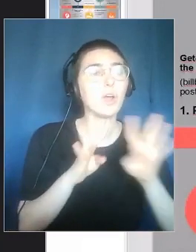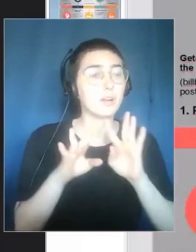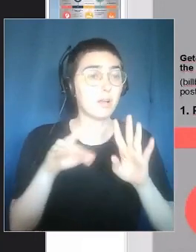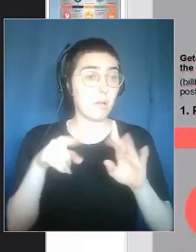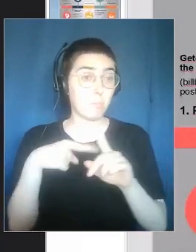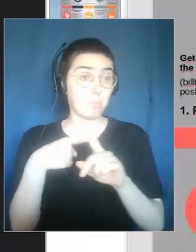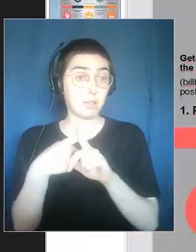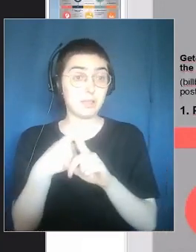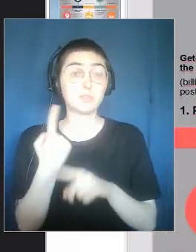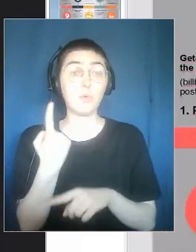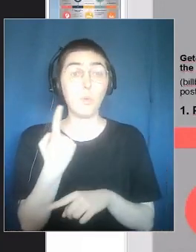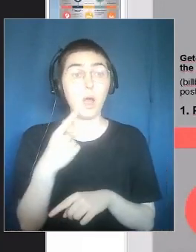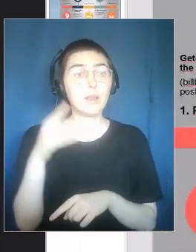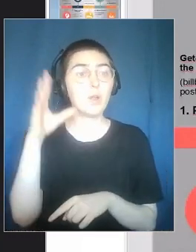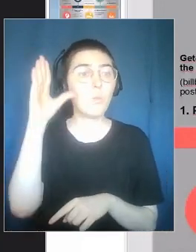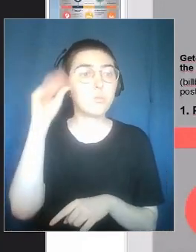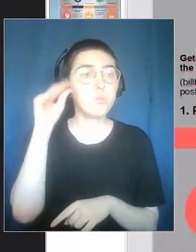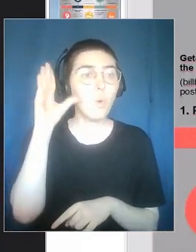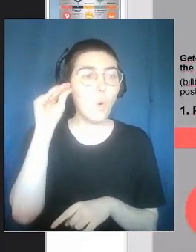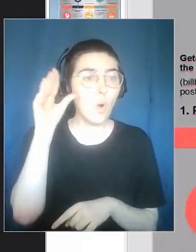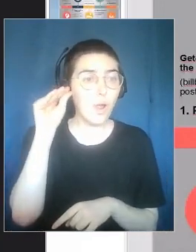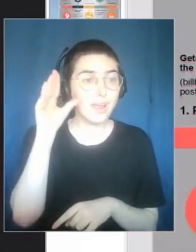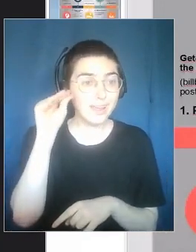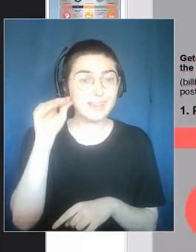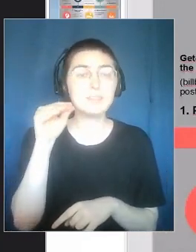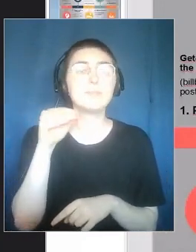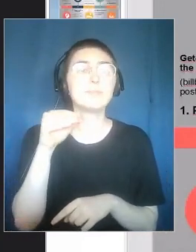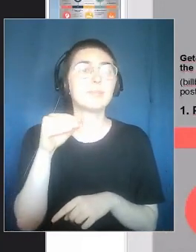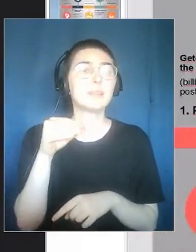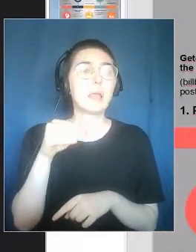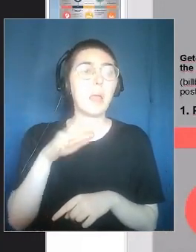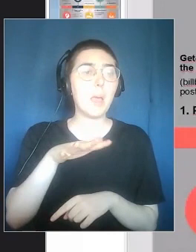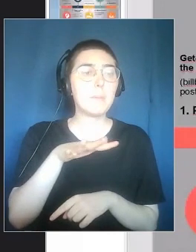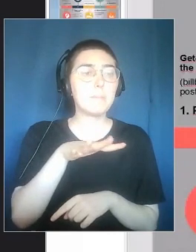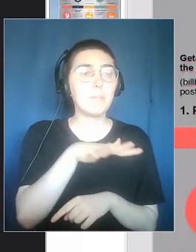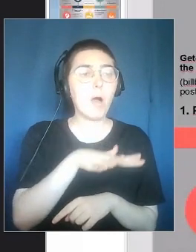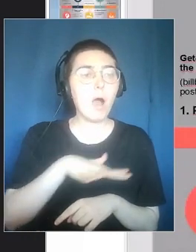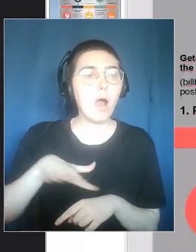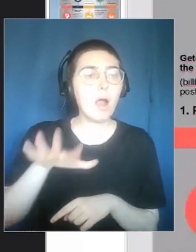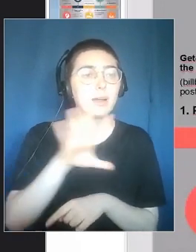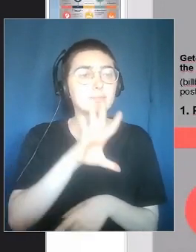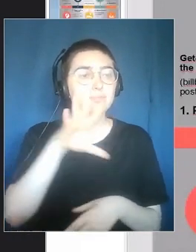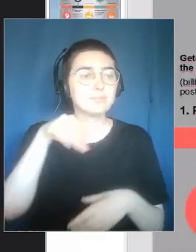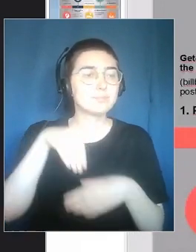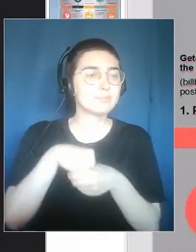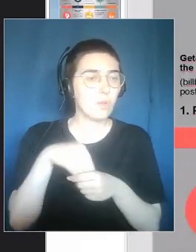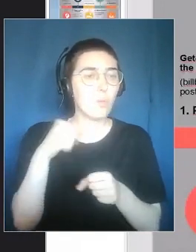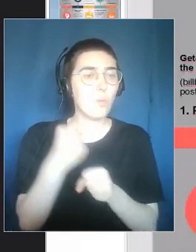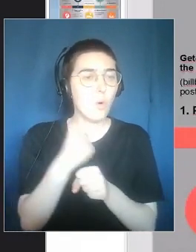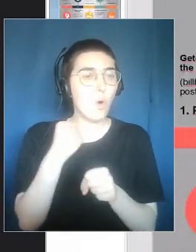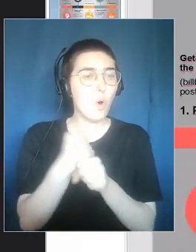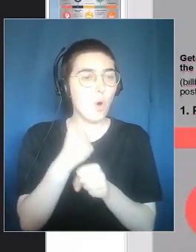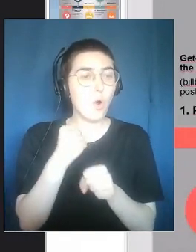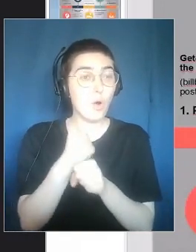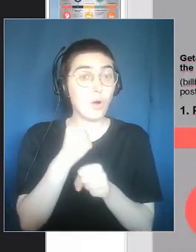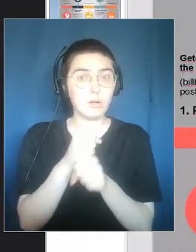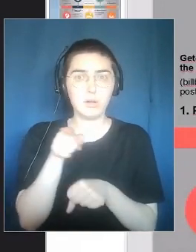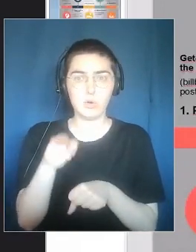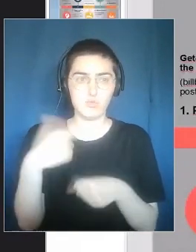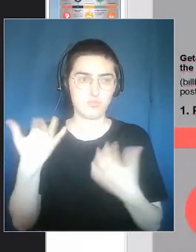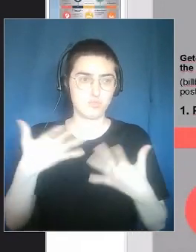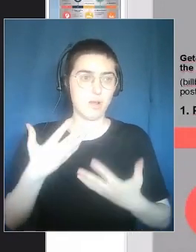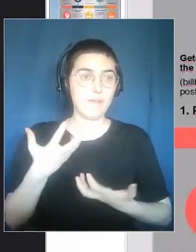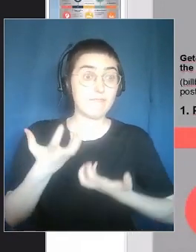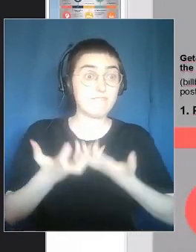A boy in Resia was part of the youth that are part of the parks